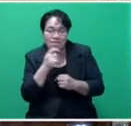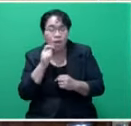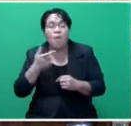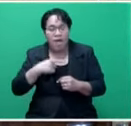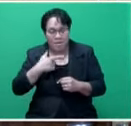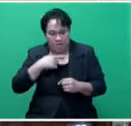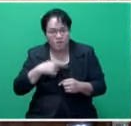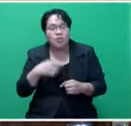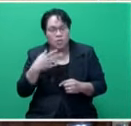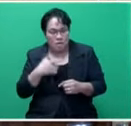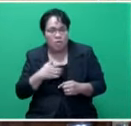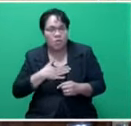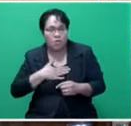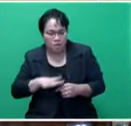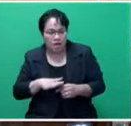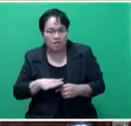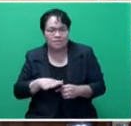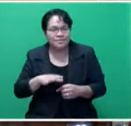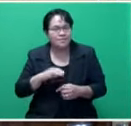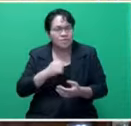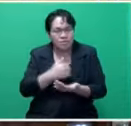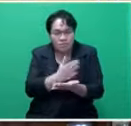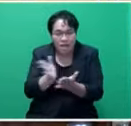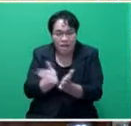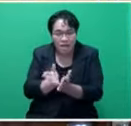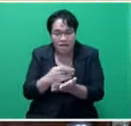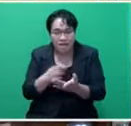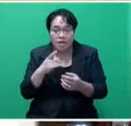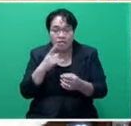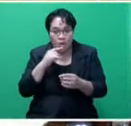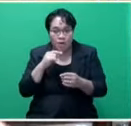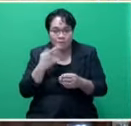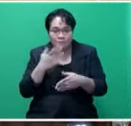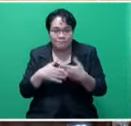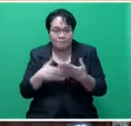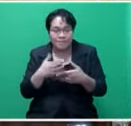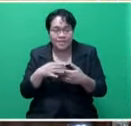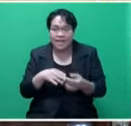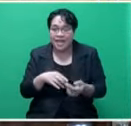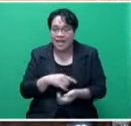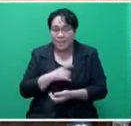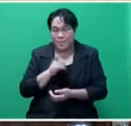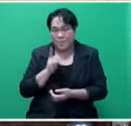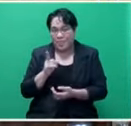you know, we want actually infrastructure sharing. So we had highlighted in Nokombo-Lewu up here, on the hill, we've got all these